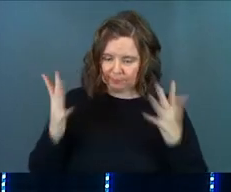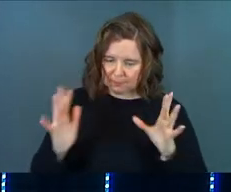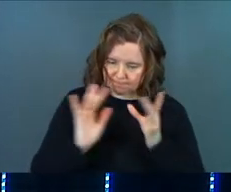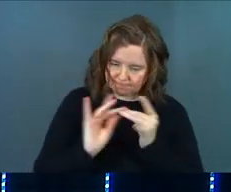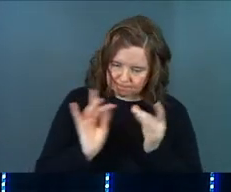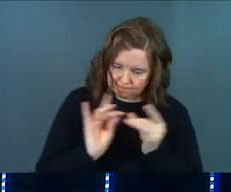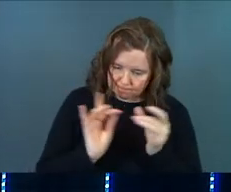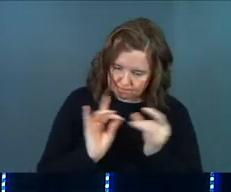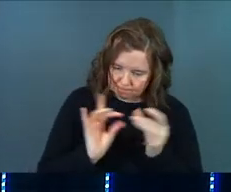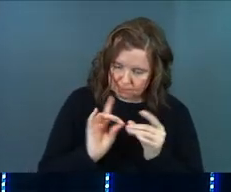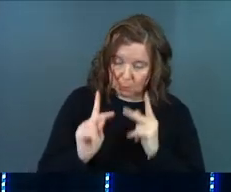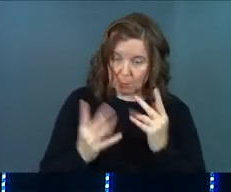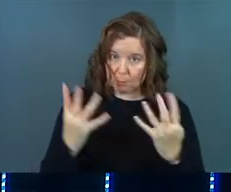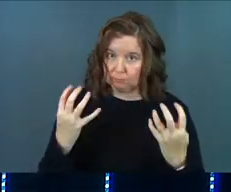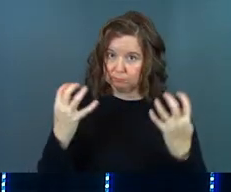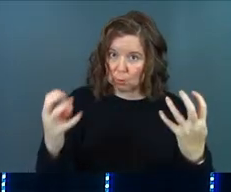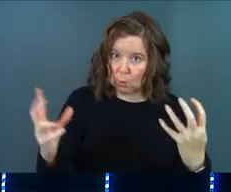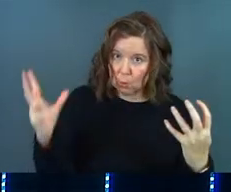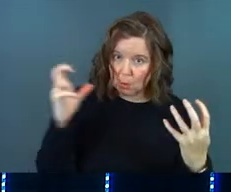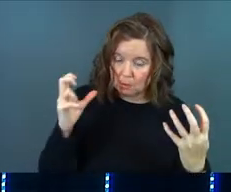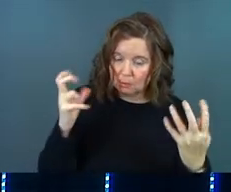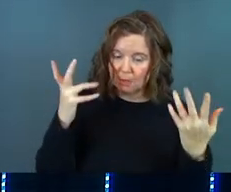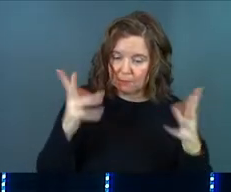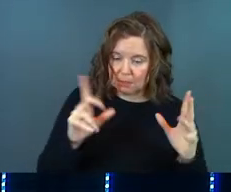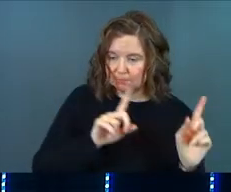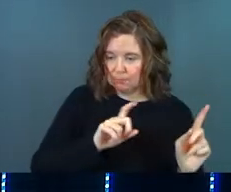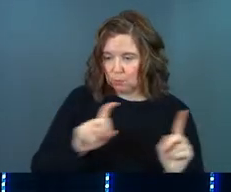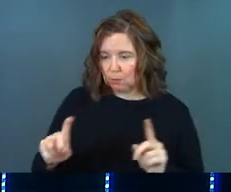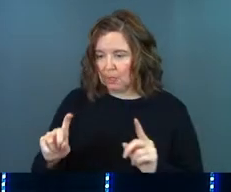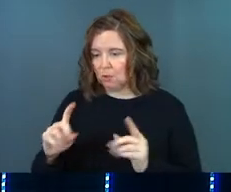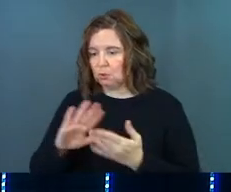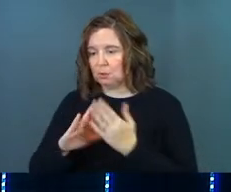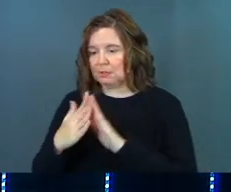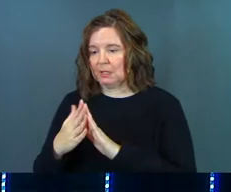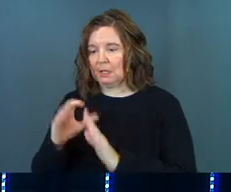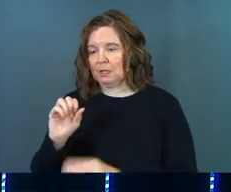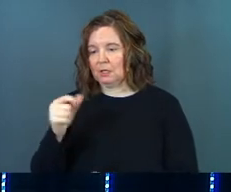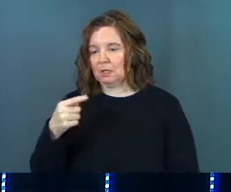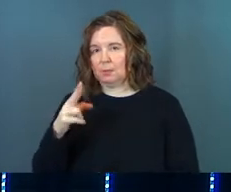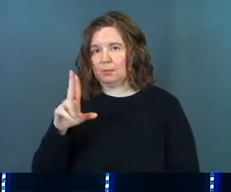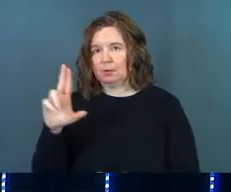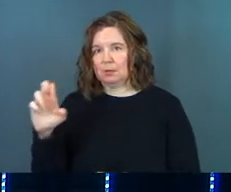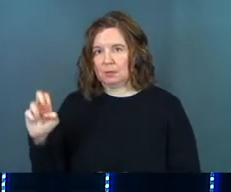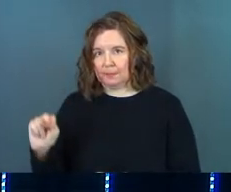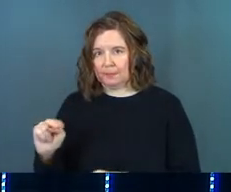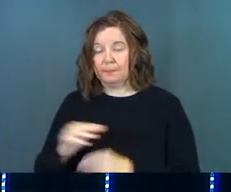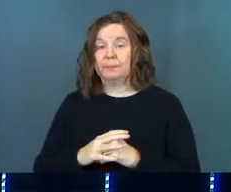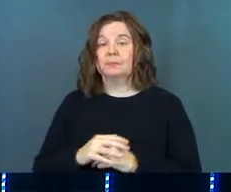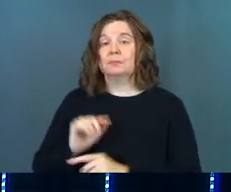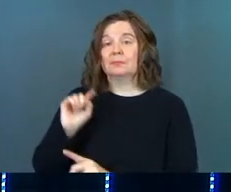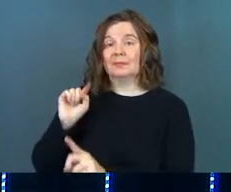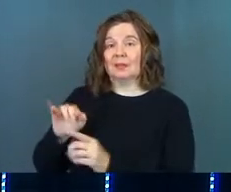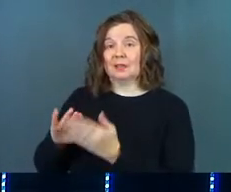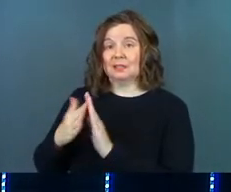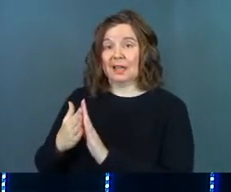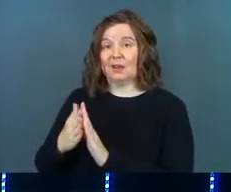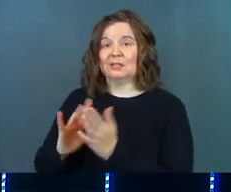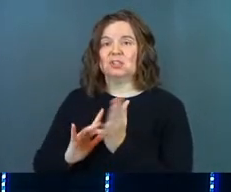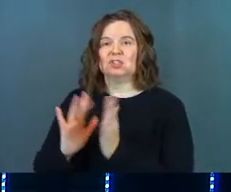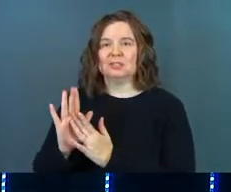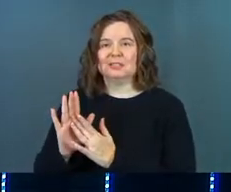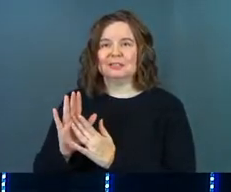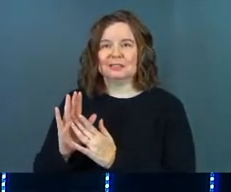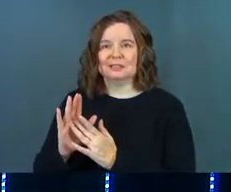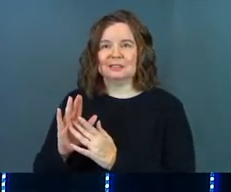all this to the people who were listening, he entered a town called Capernaum. Let me tell you about Capernaum just really quickly. Capernaum is Jesus'